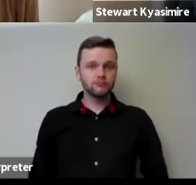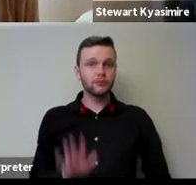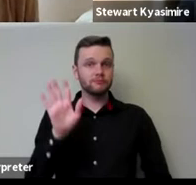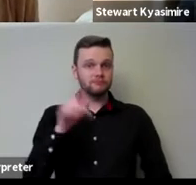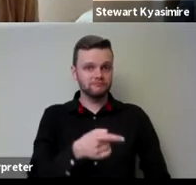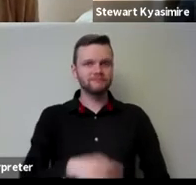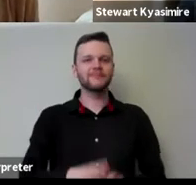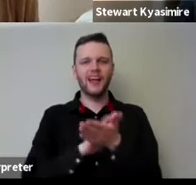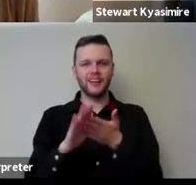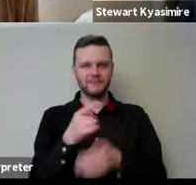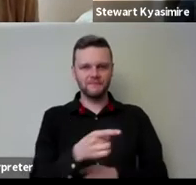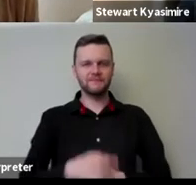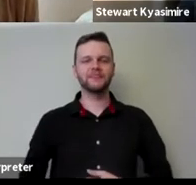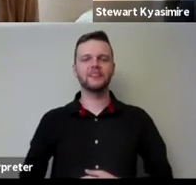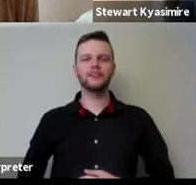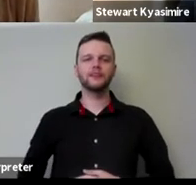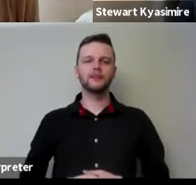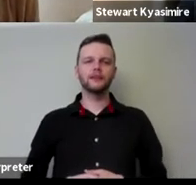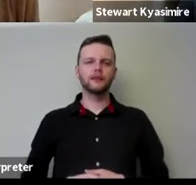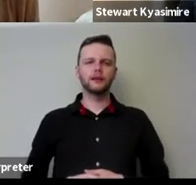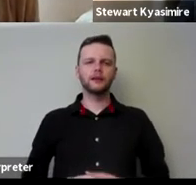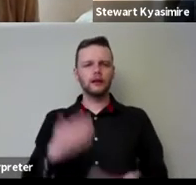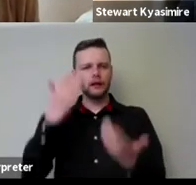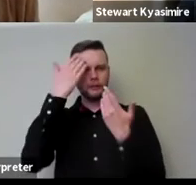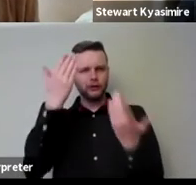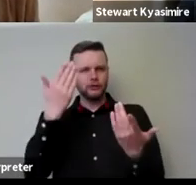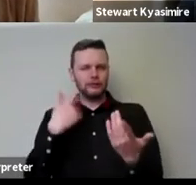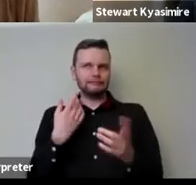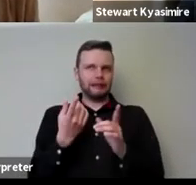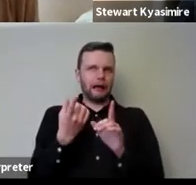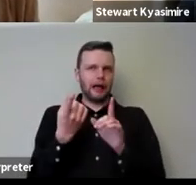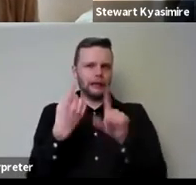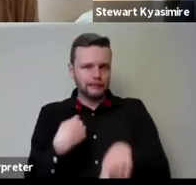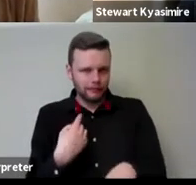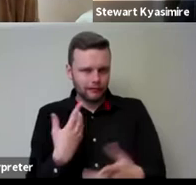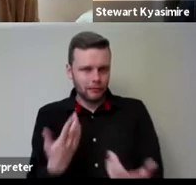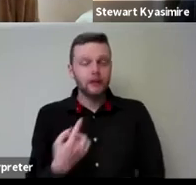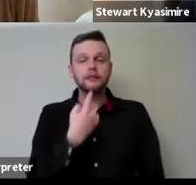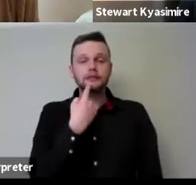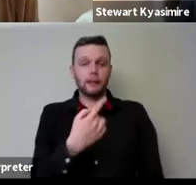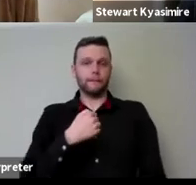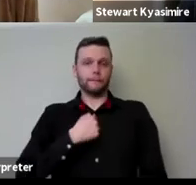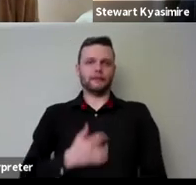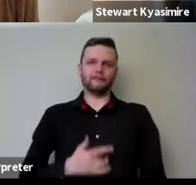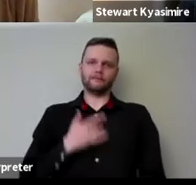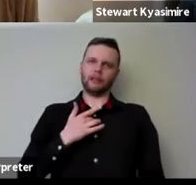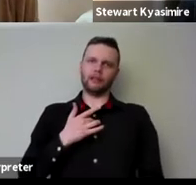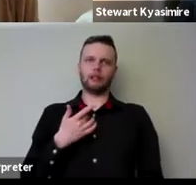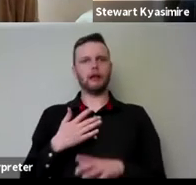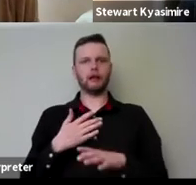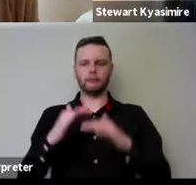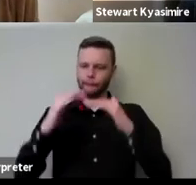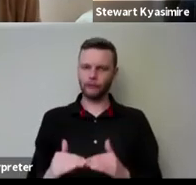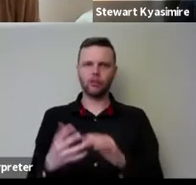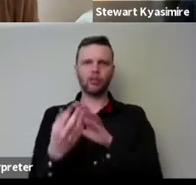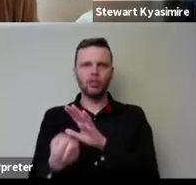hannah thank you i don't know if i have an answer but i can talk about the experience of feeling like a bottom feeder all the